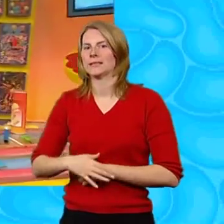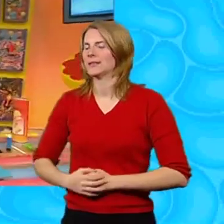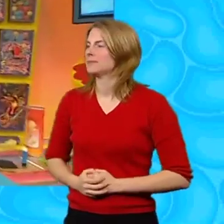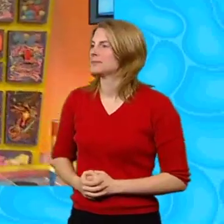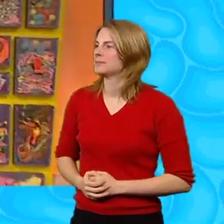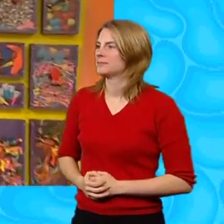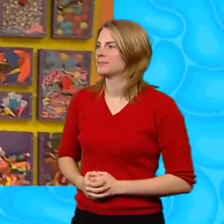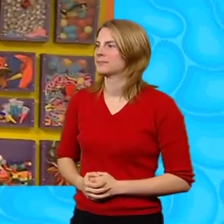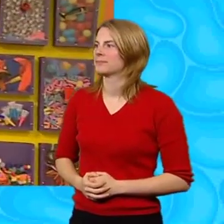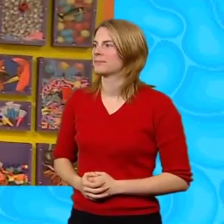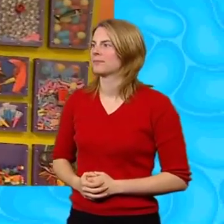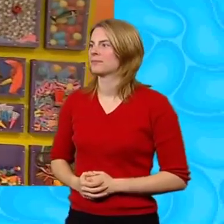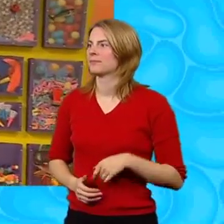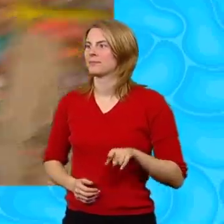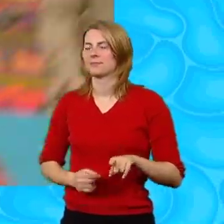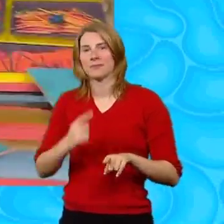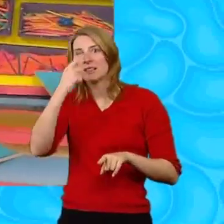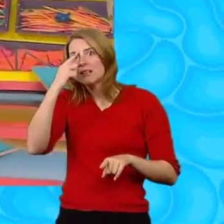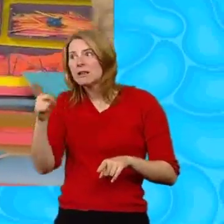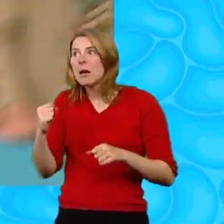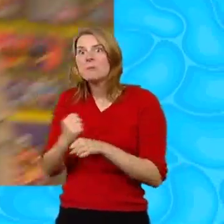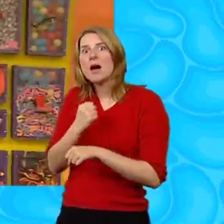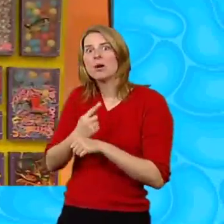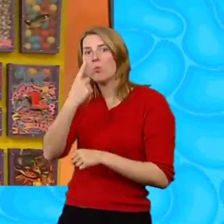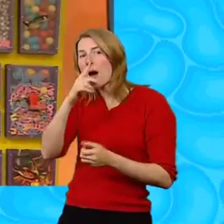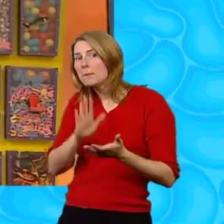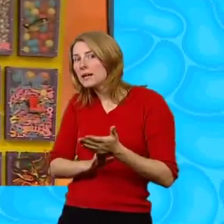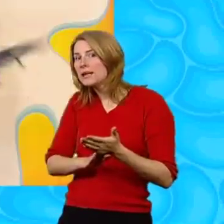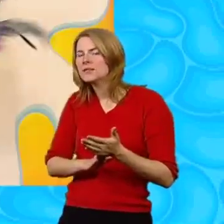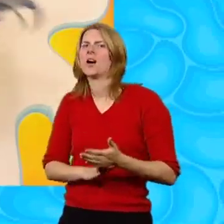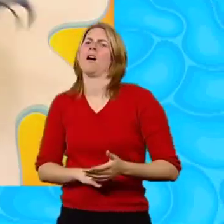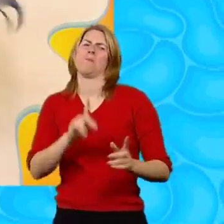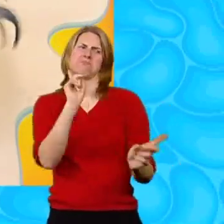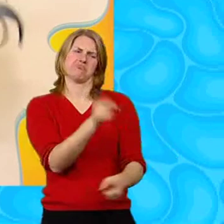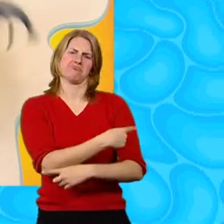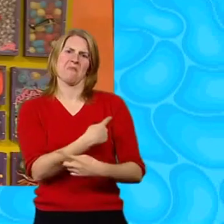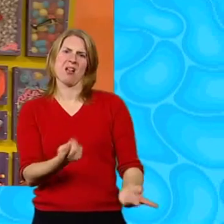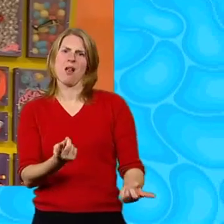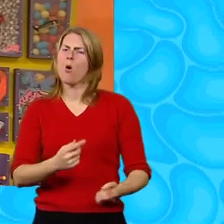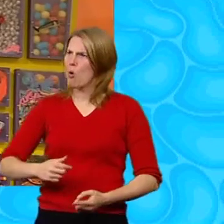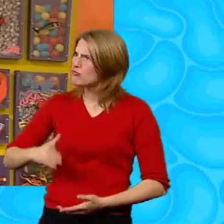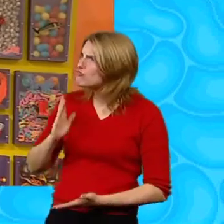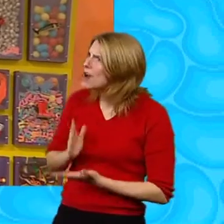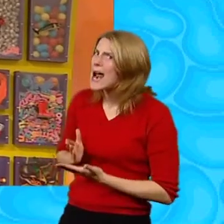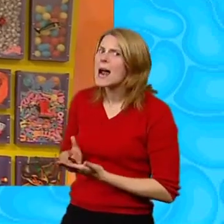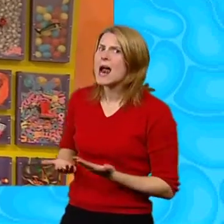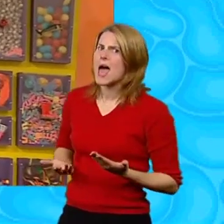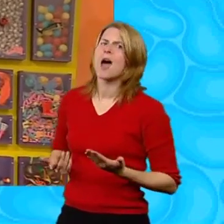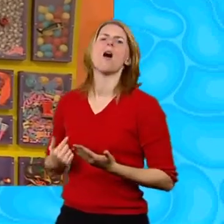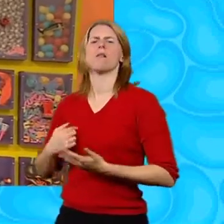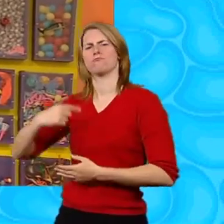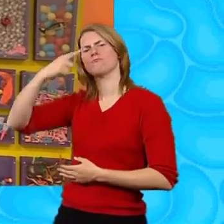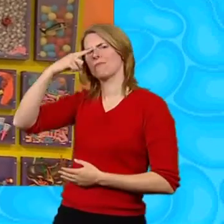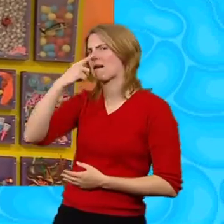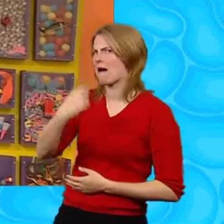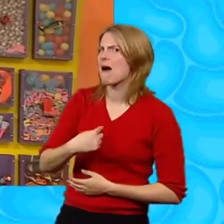do you think it's possible To make a torch projector In just a minute? No way Really? I think it is